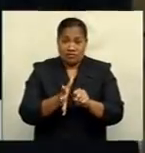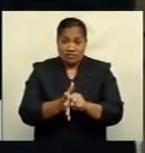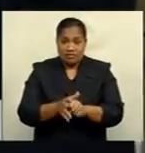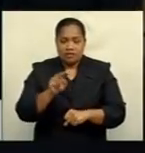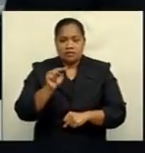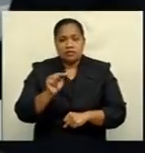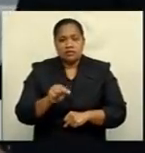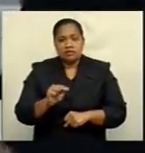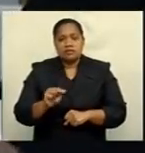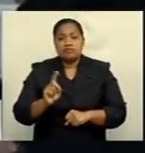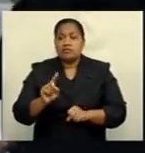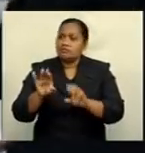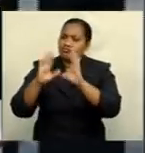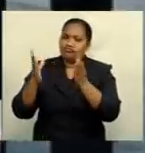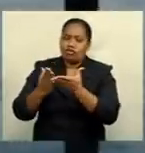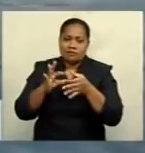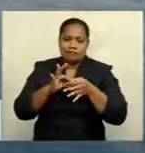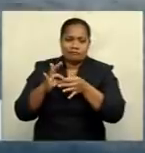effort.